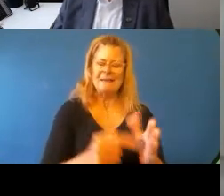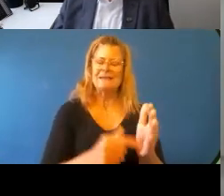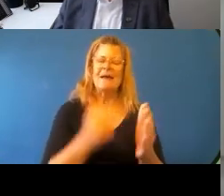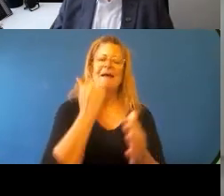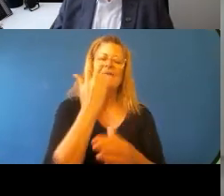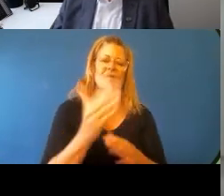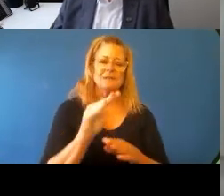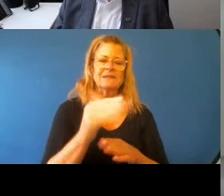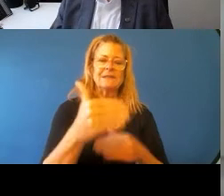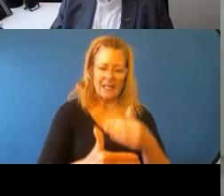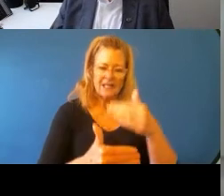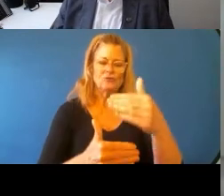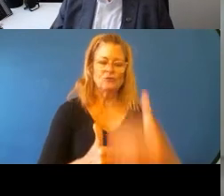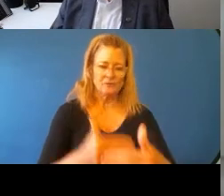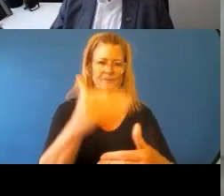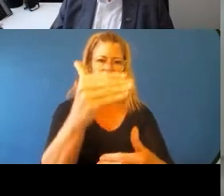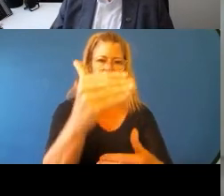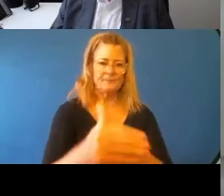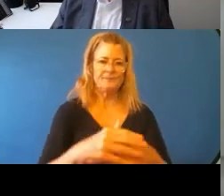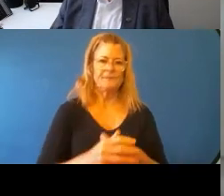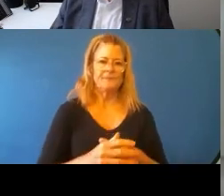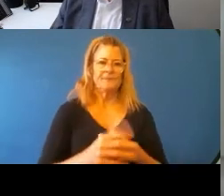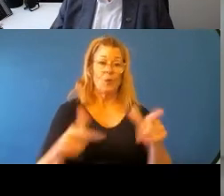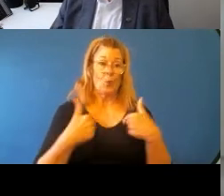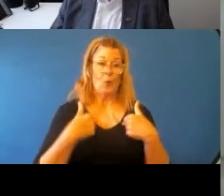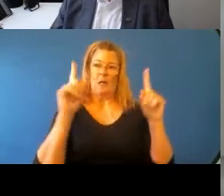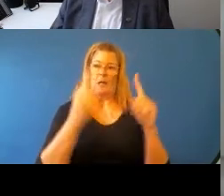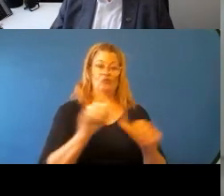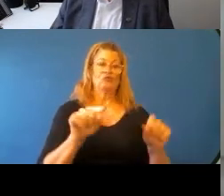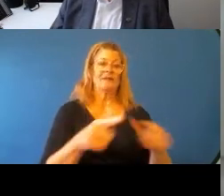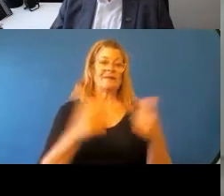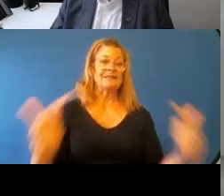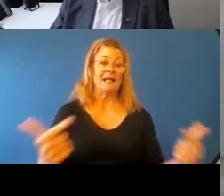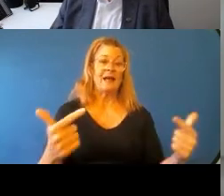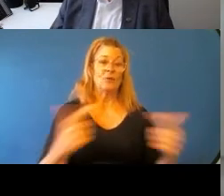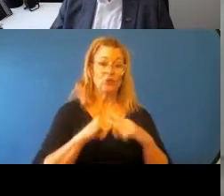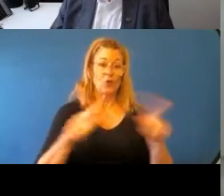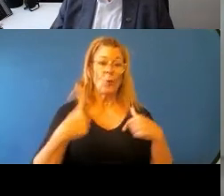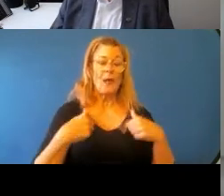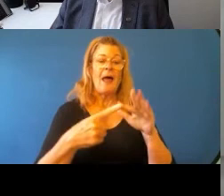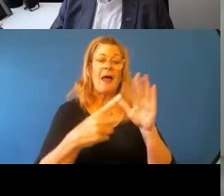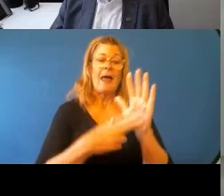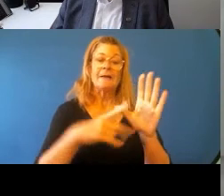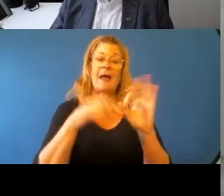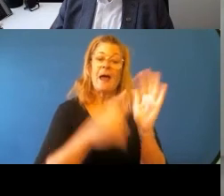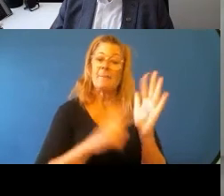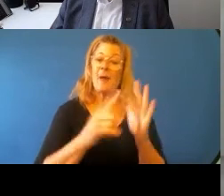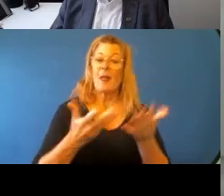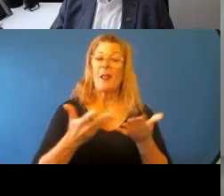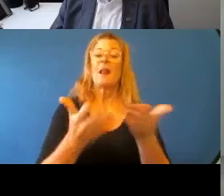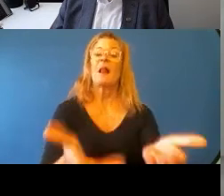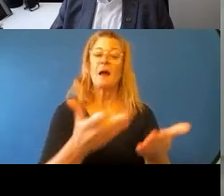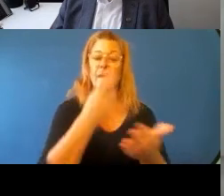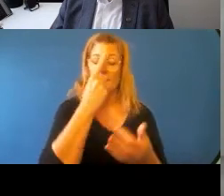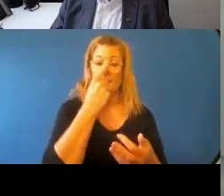Now, our role in that, again, we've discovered this language and we use this language, we're enablers. Now there is unequal power, particularly